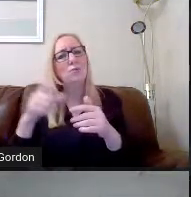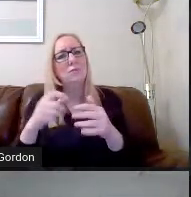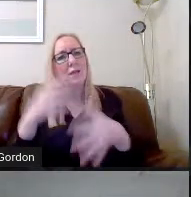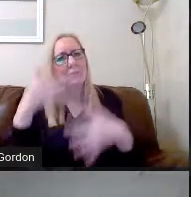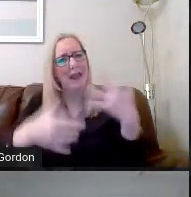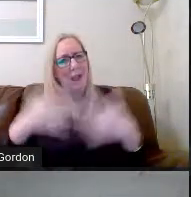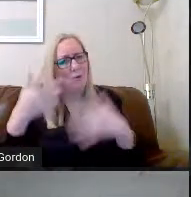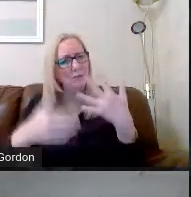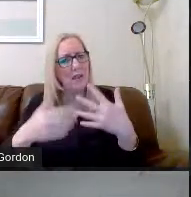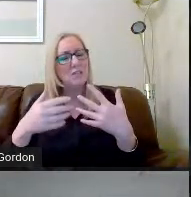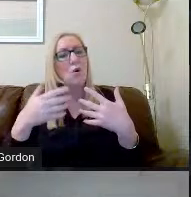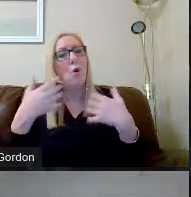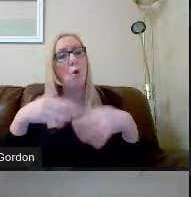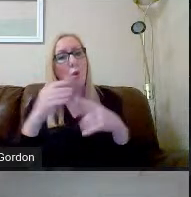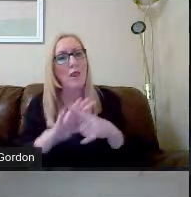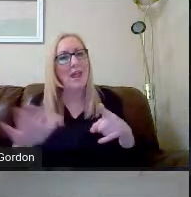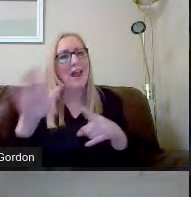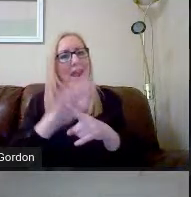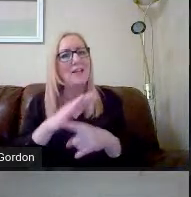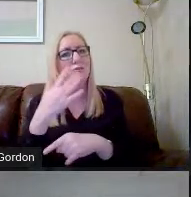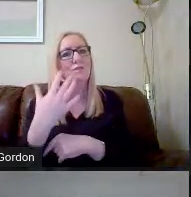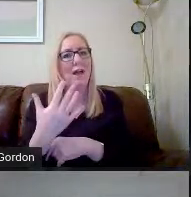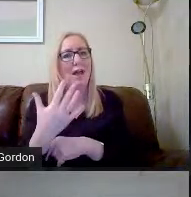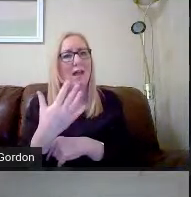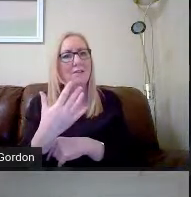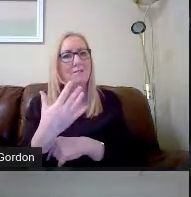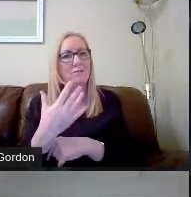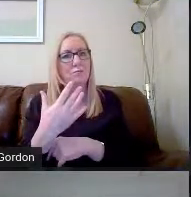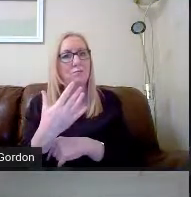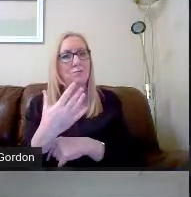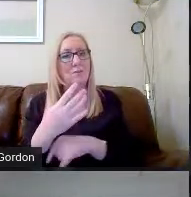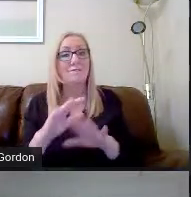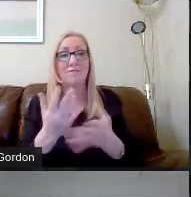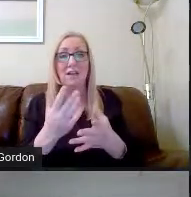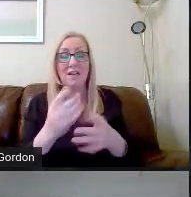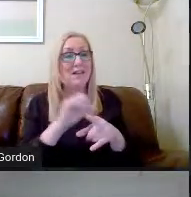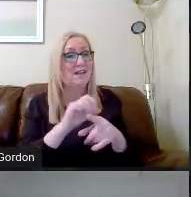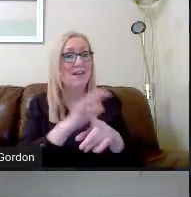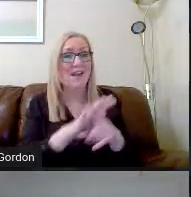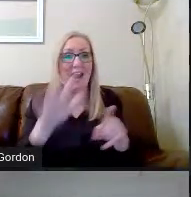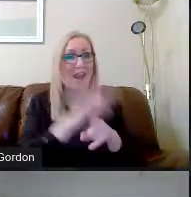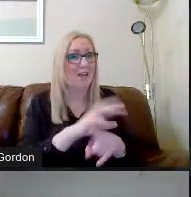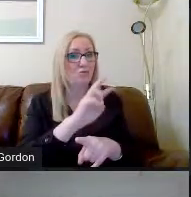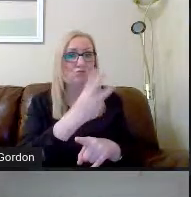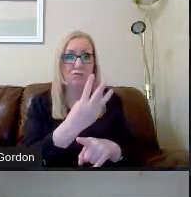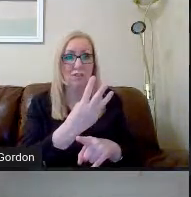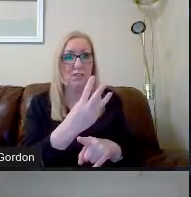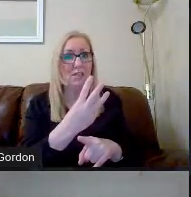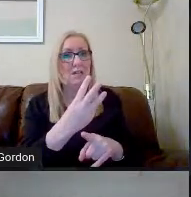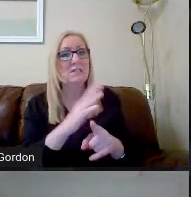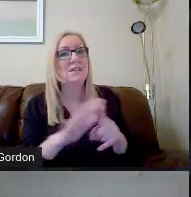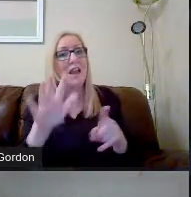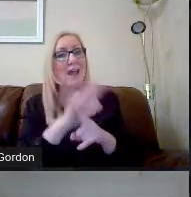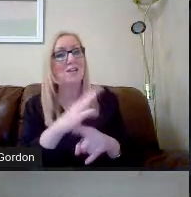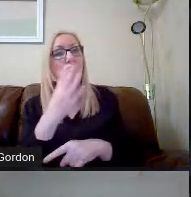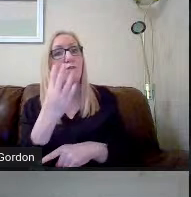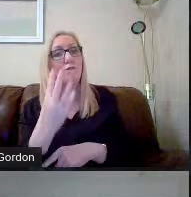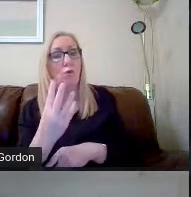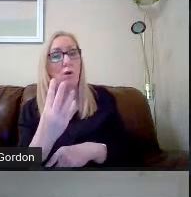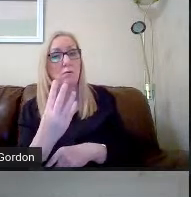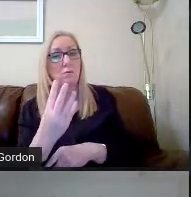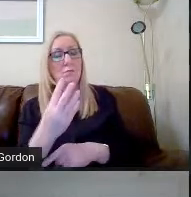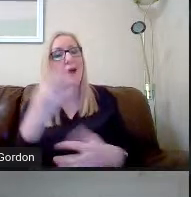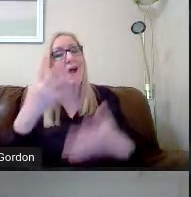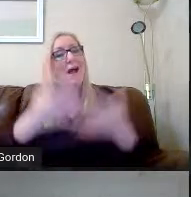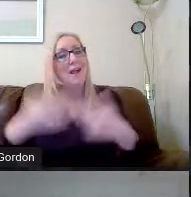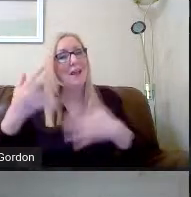level. There is no course for accounting at national three or national four. And therefore accounting would